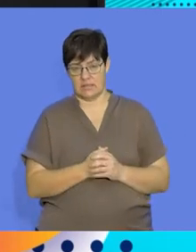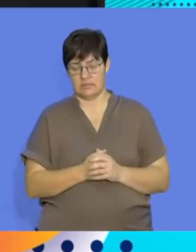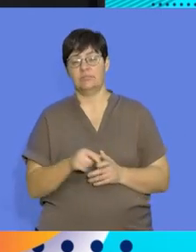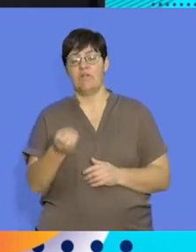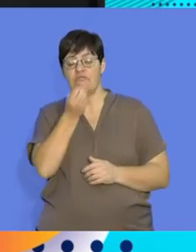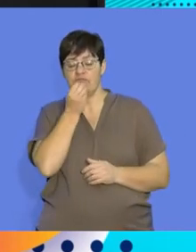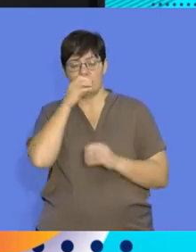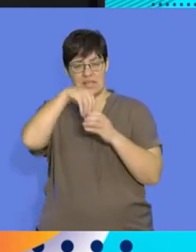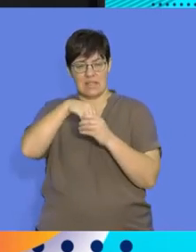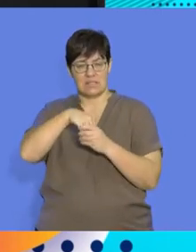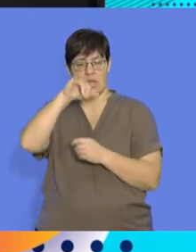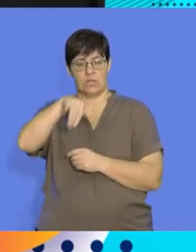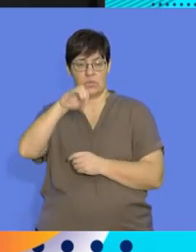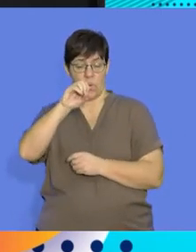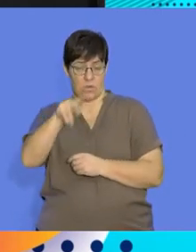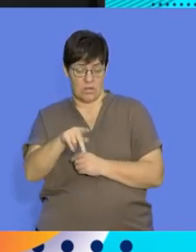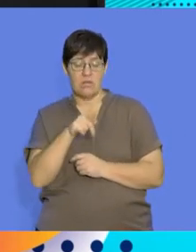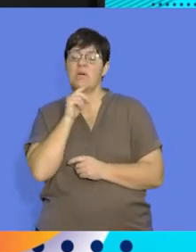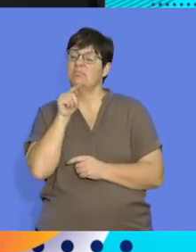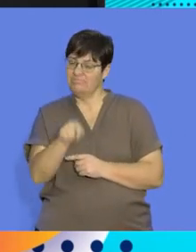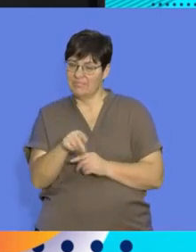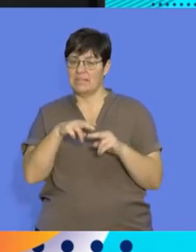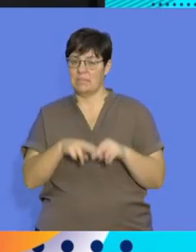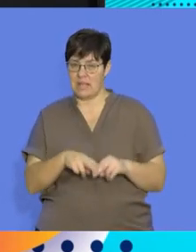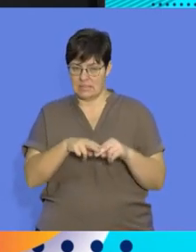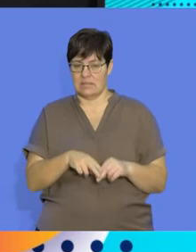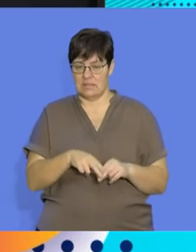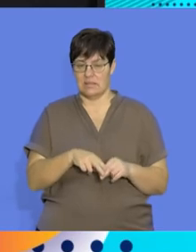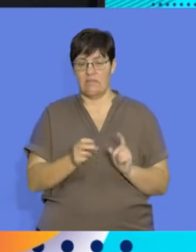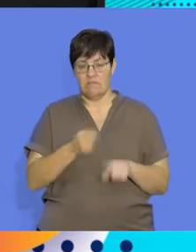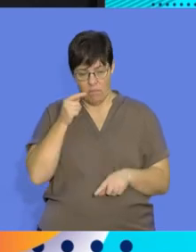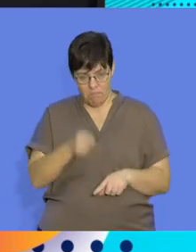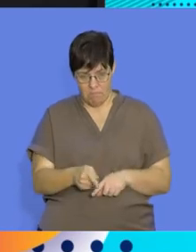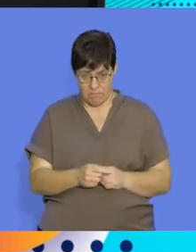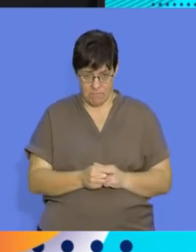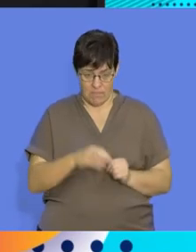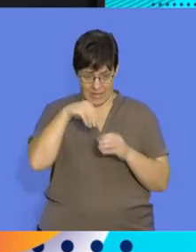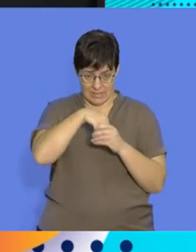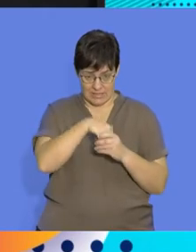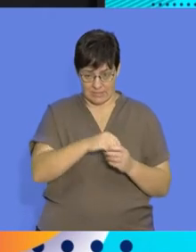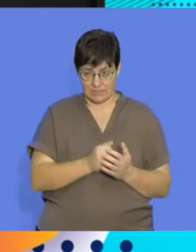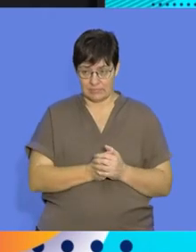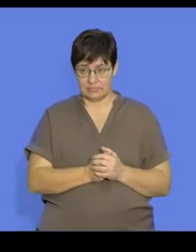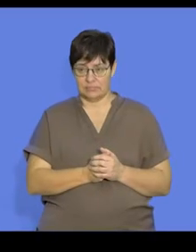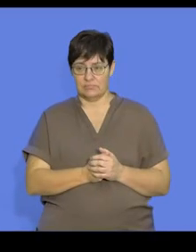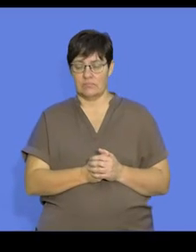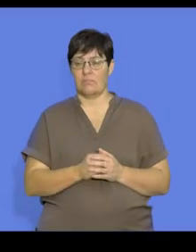and that egg develops externally with dependence on the young from the yolk in there.